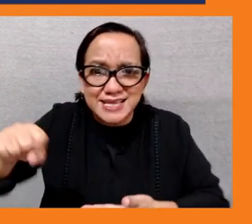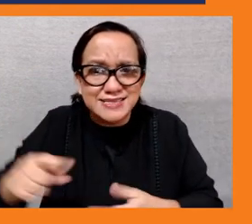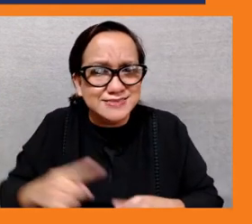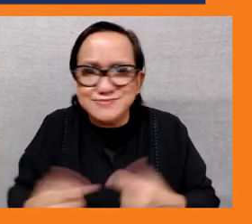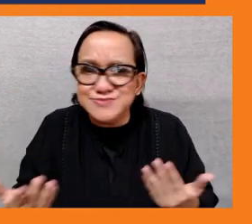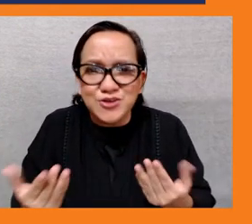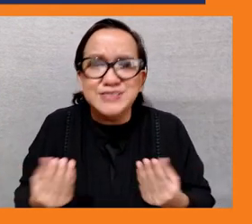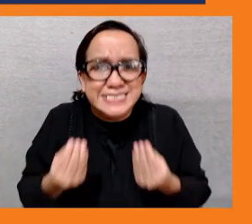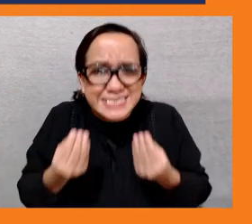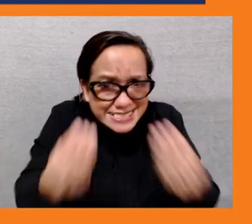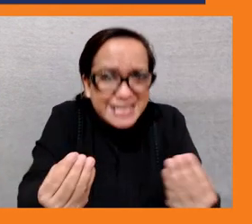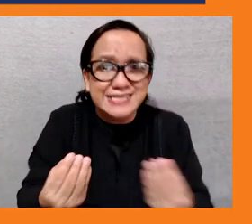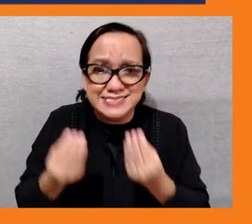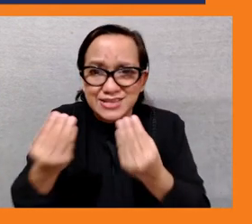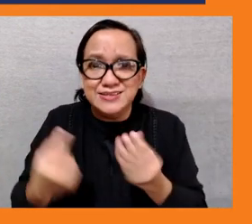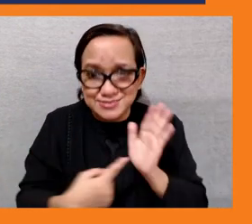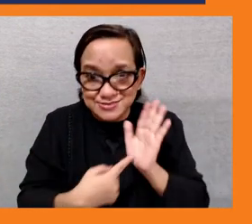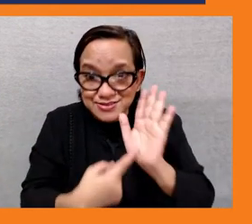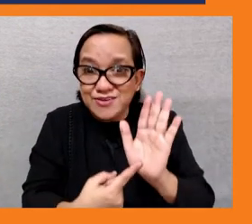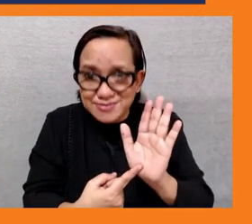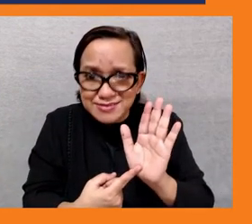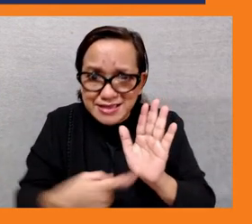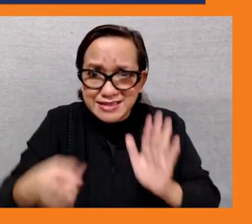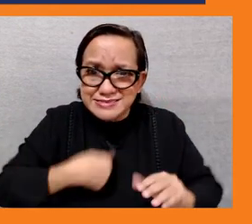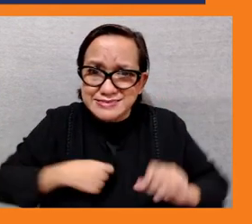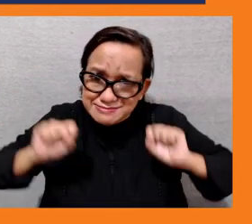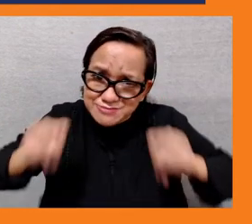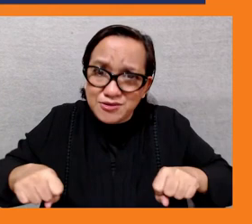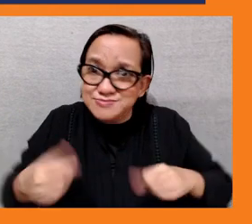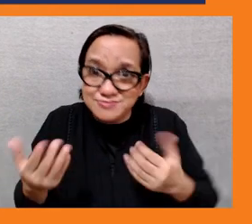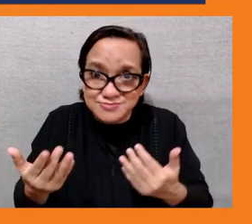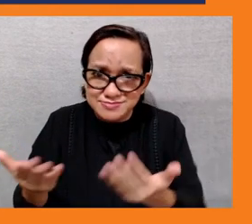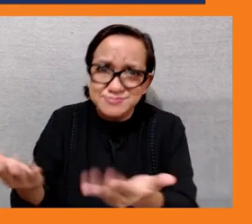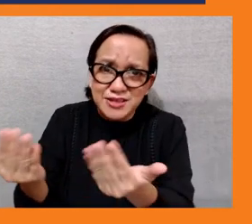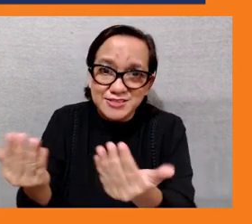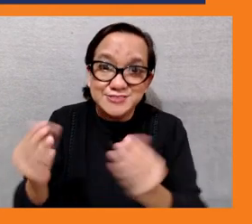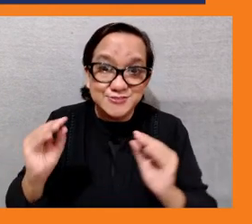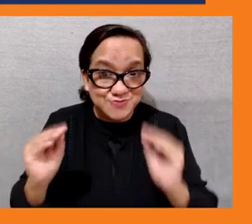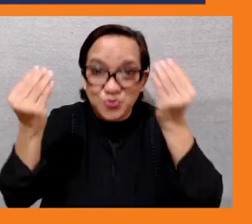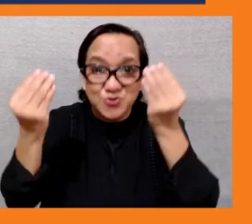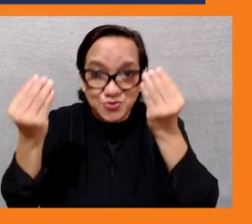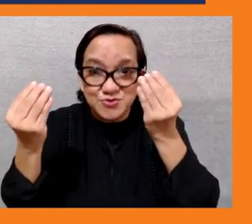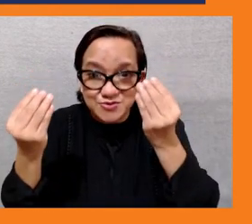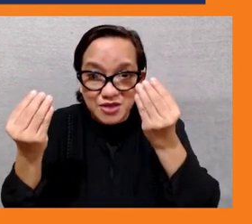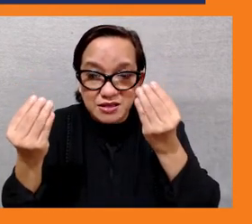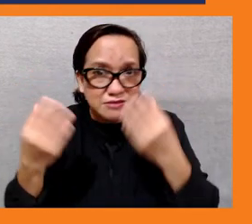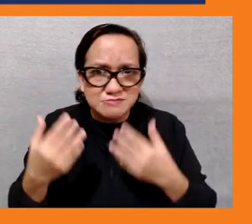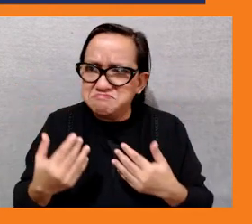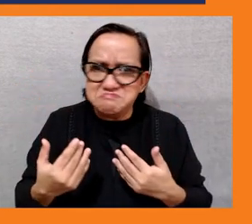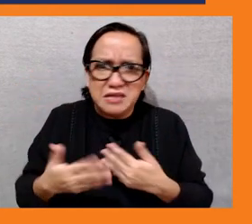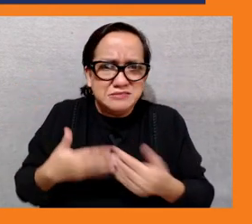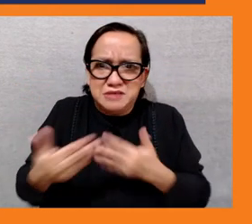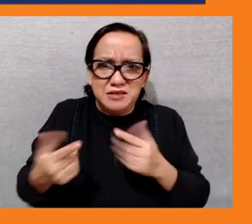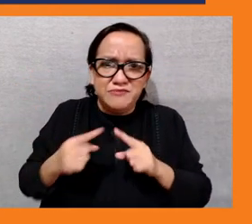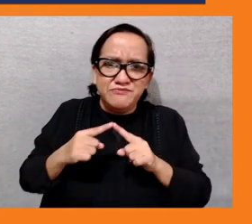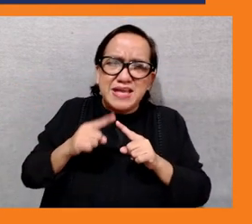sign that you know there's a lot of young people who are interested to participate in um you know in in green economies and they just looking